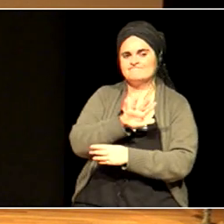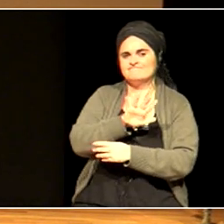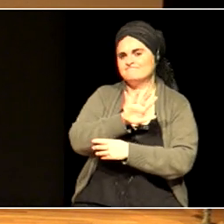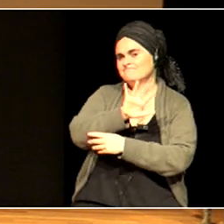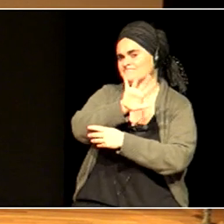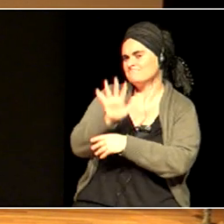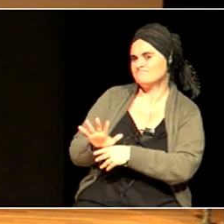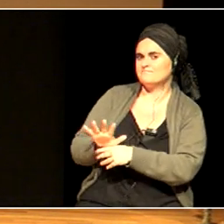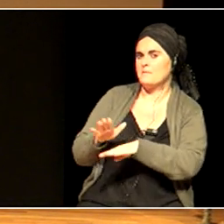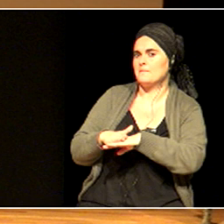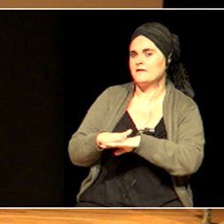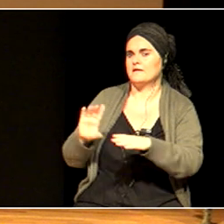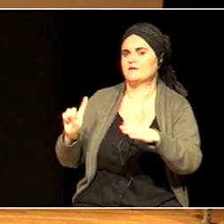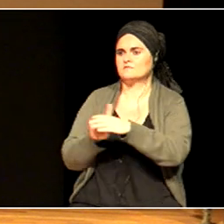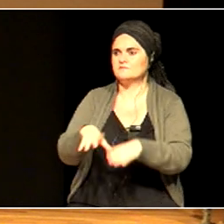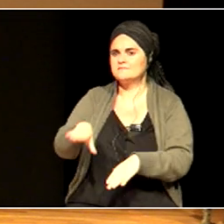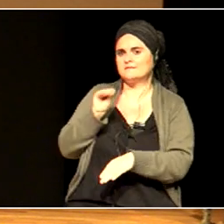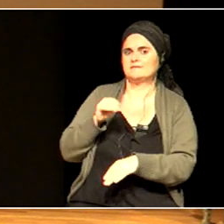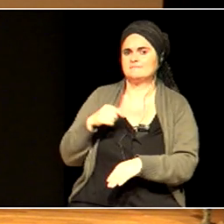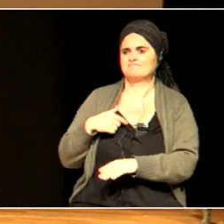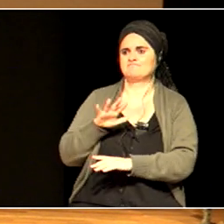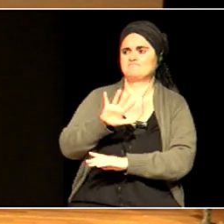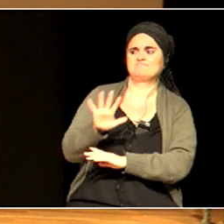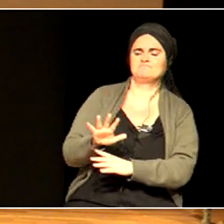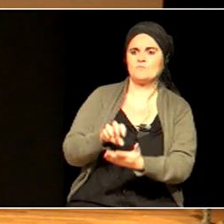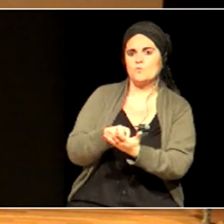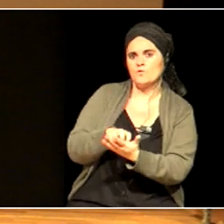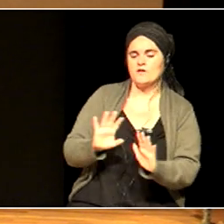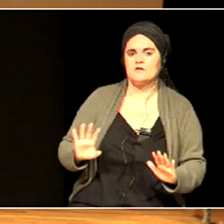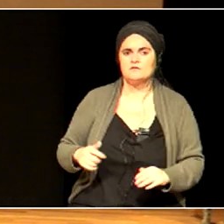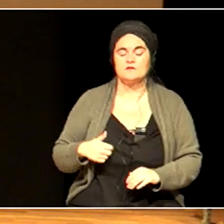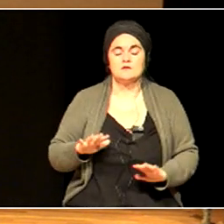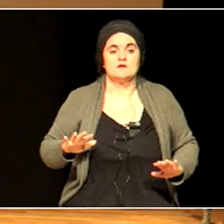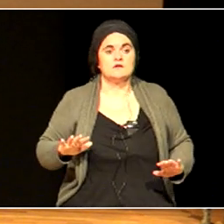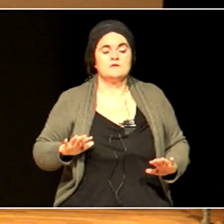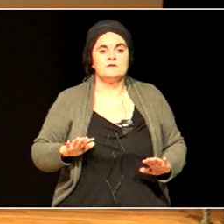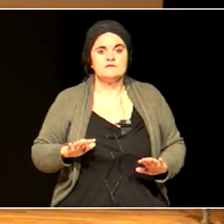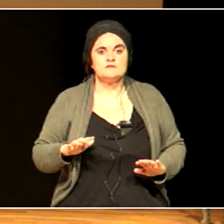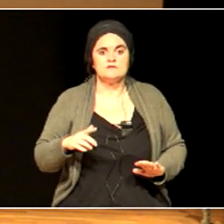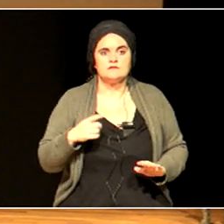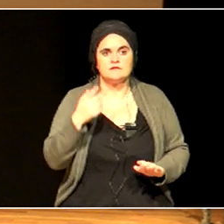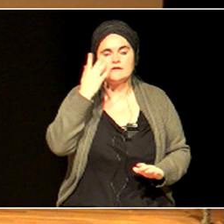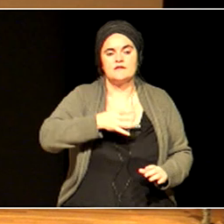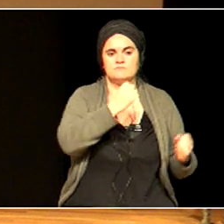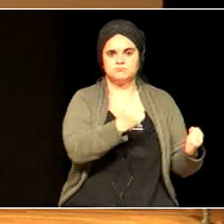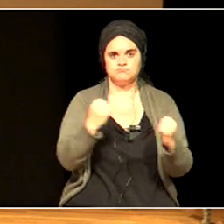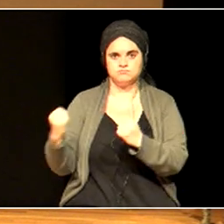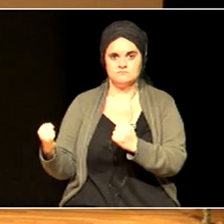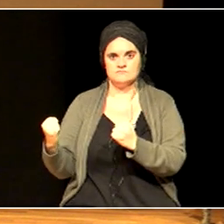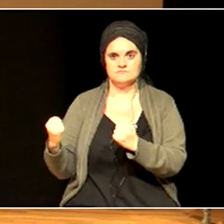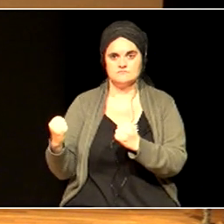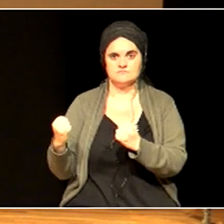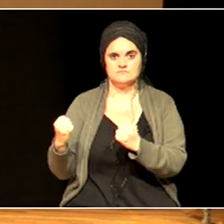So you'll see that the notion of sustainability is there as one of the headings because it seems